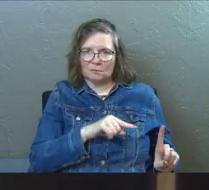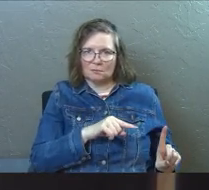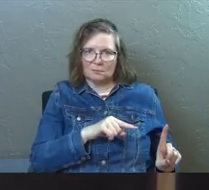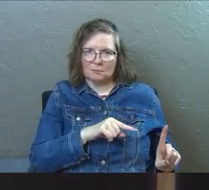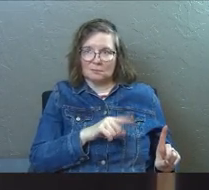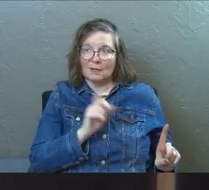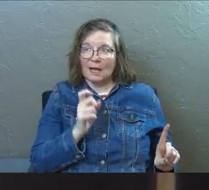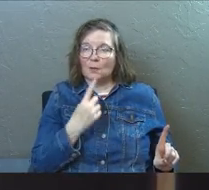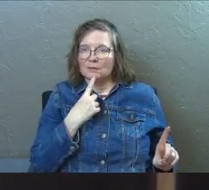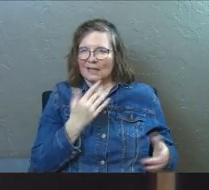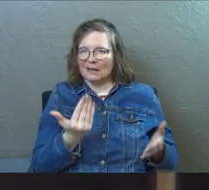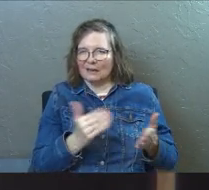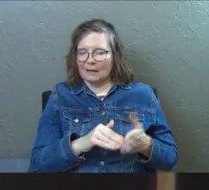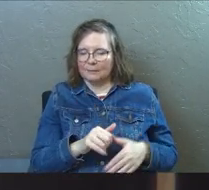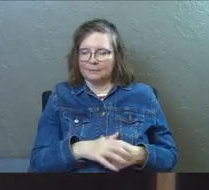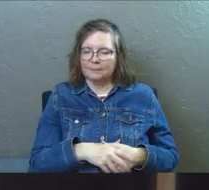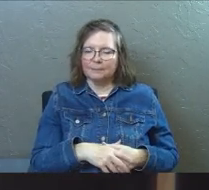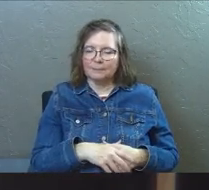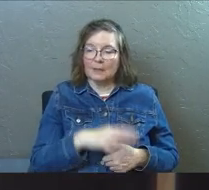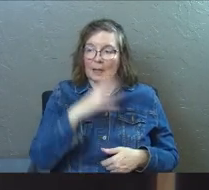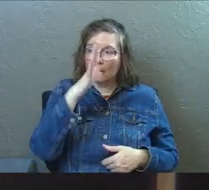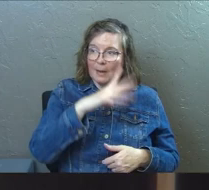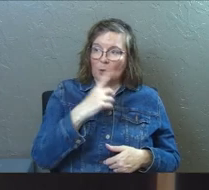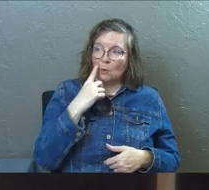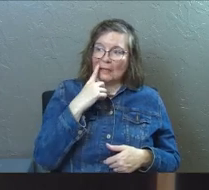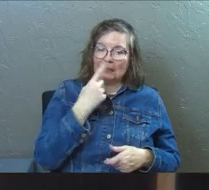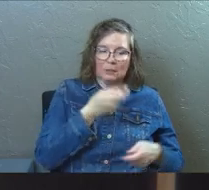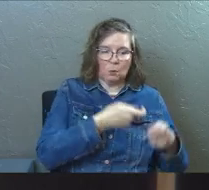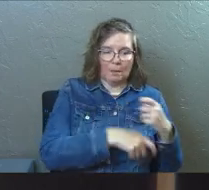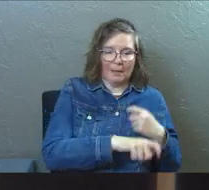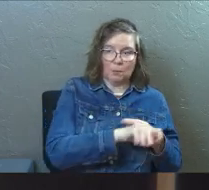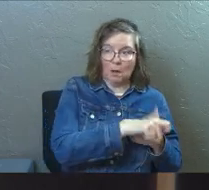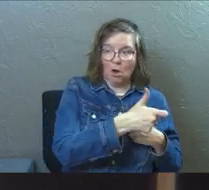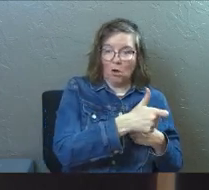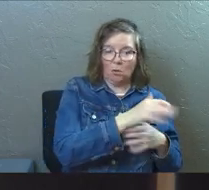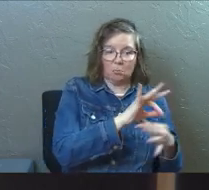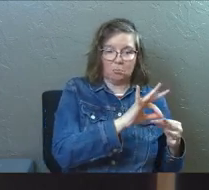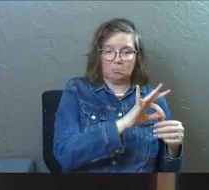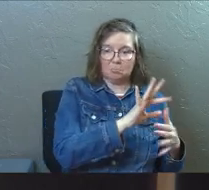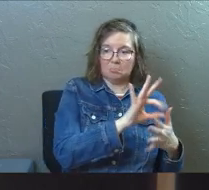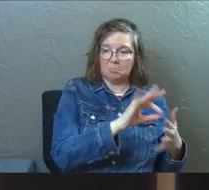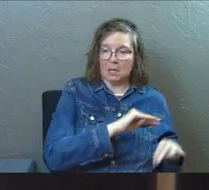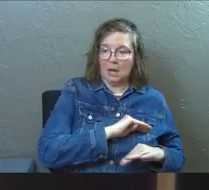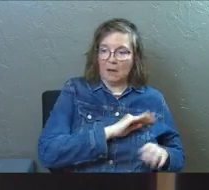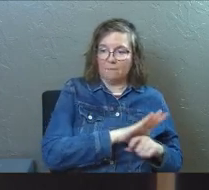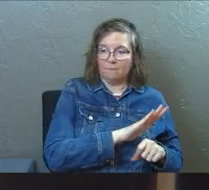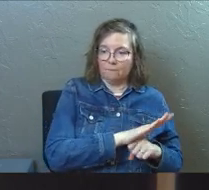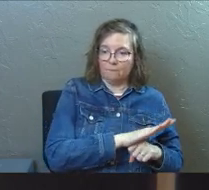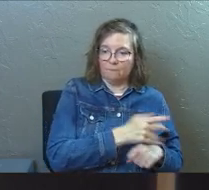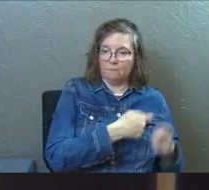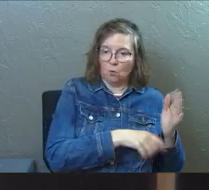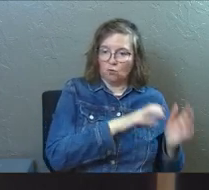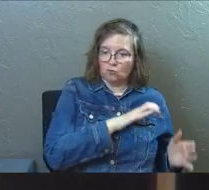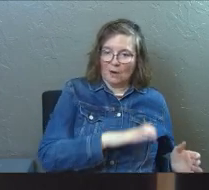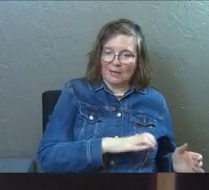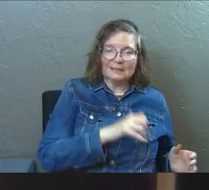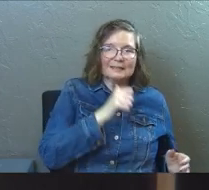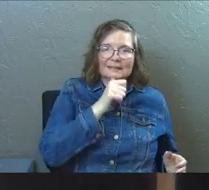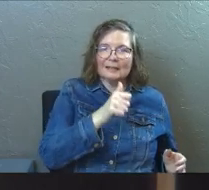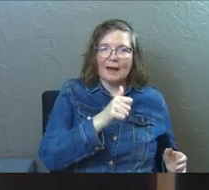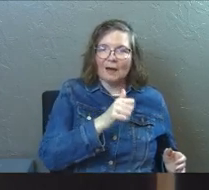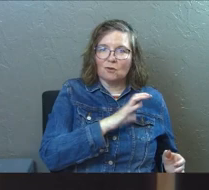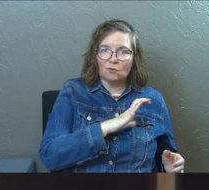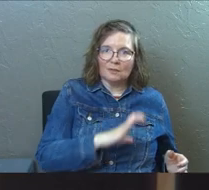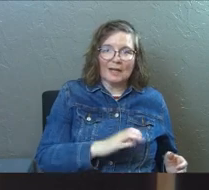I don't think he's threatening our